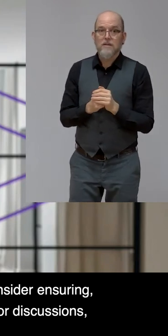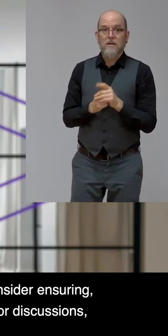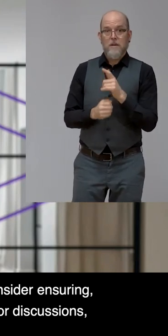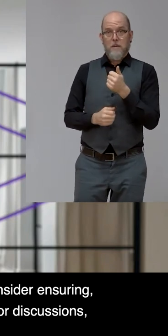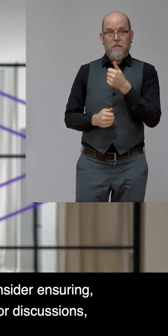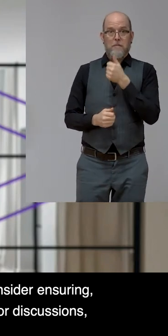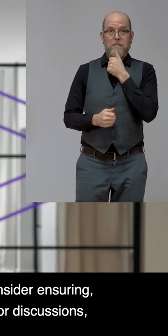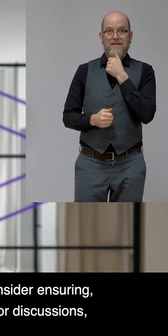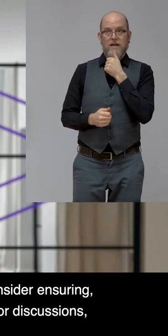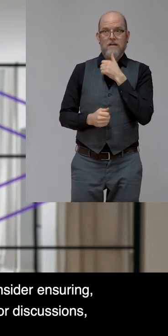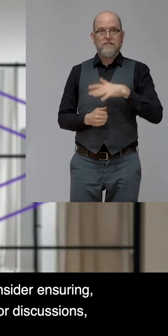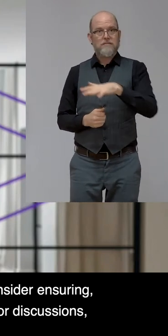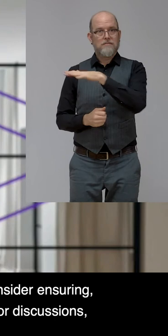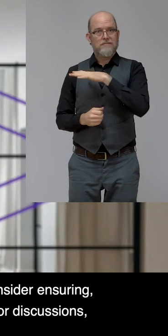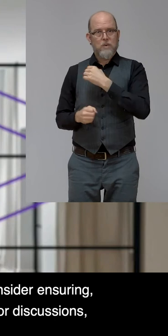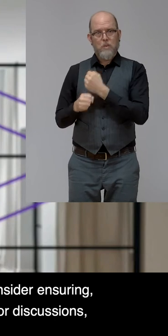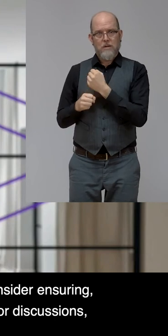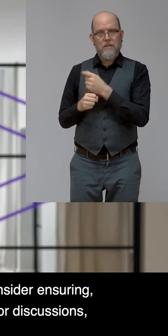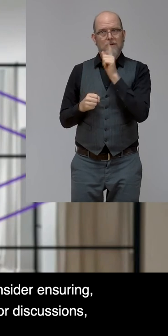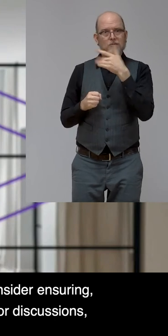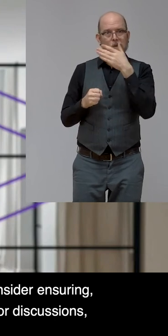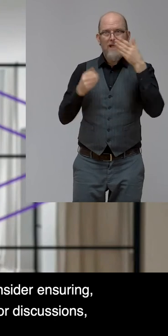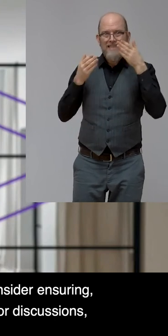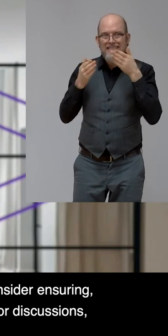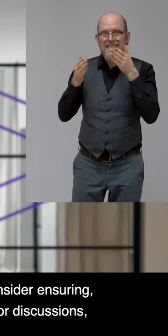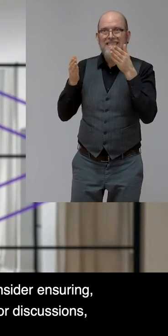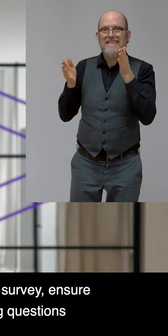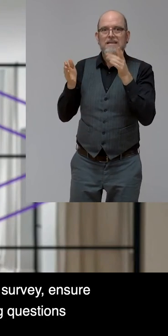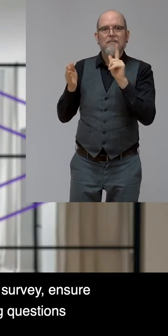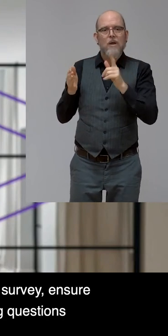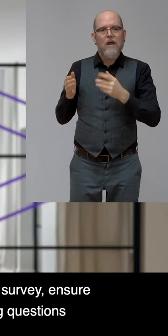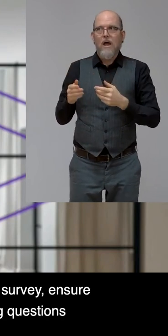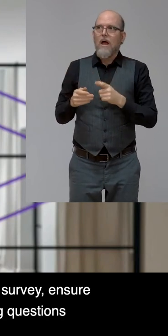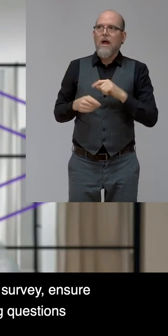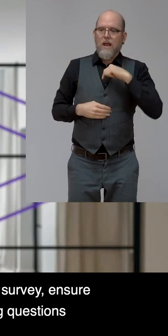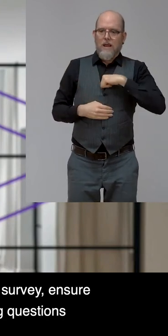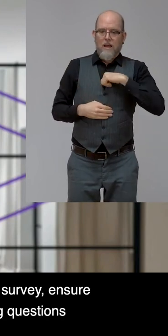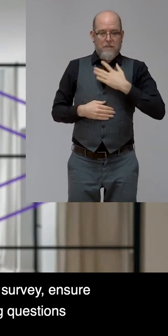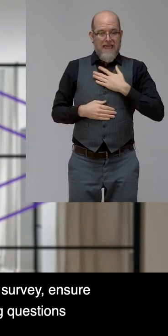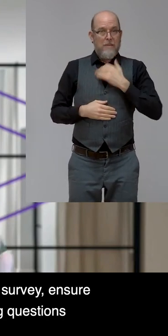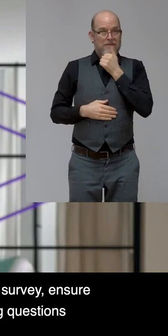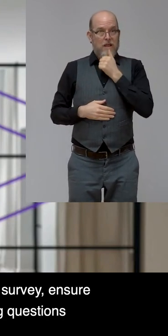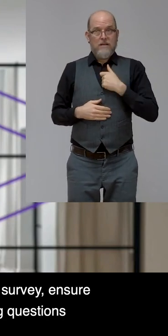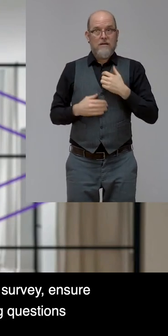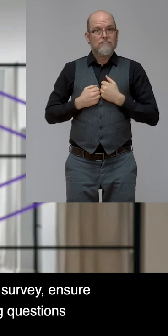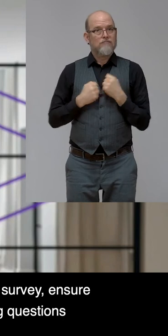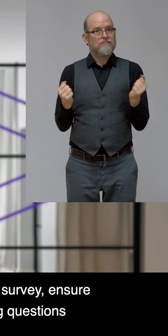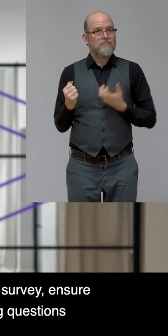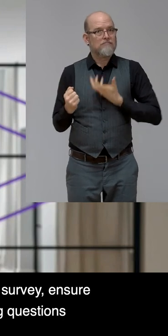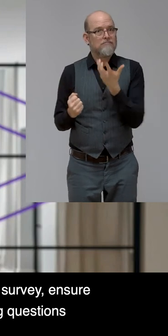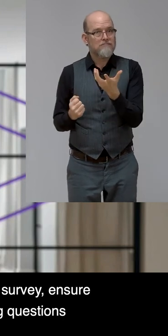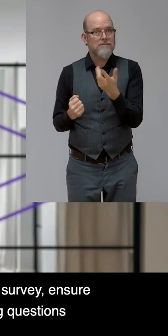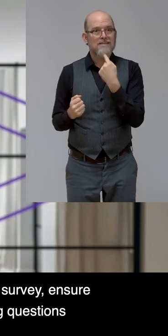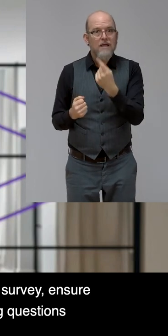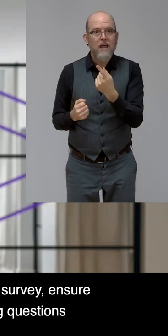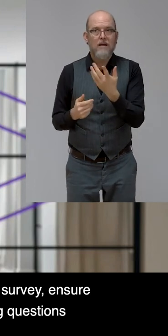that your people or your engagement related outreach, your discussions, whether that's manager to employee or you're running a survey, whatnot. You know,